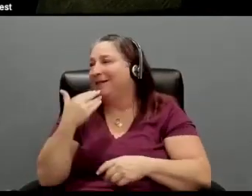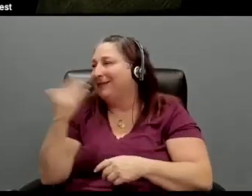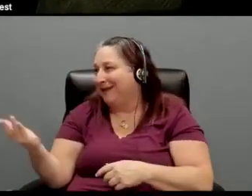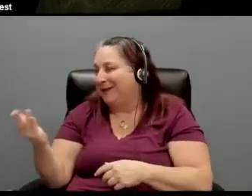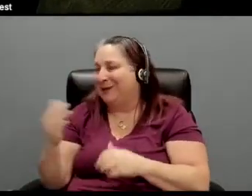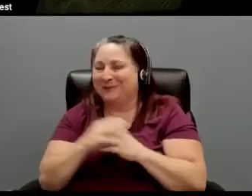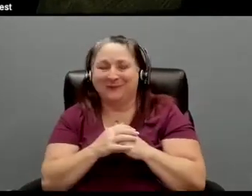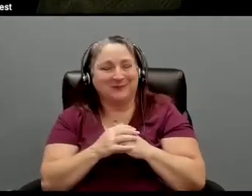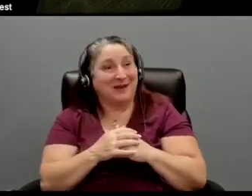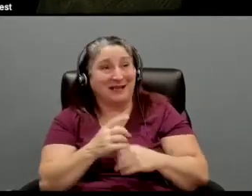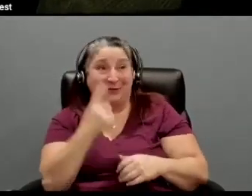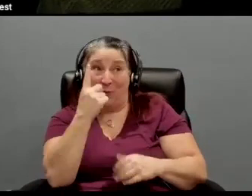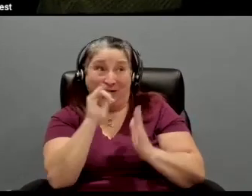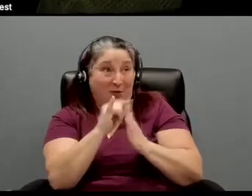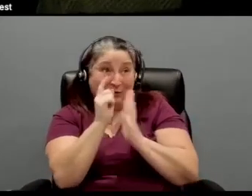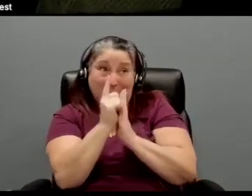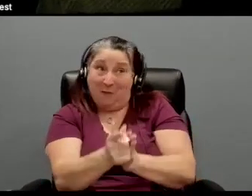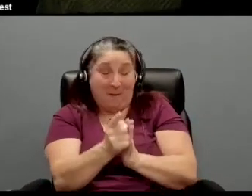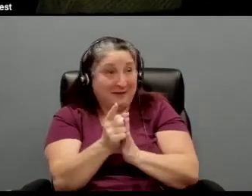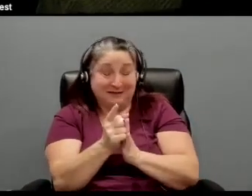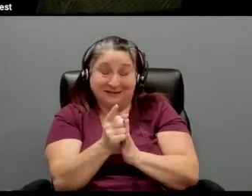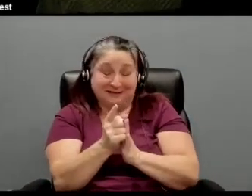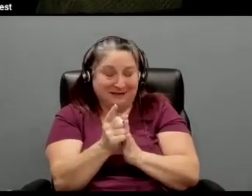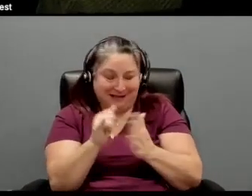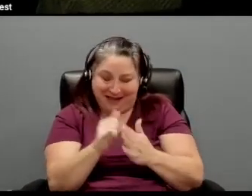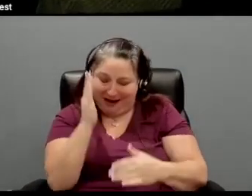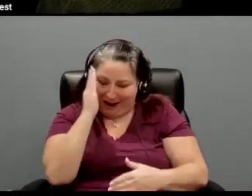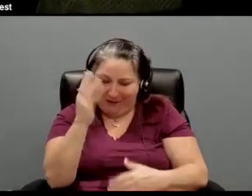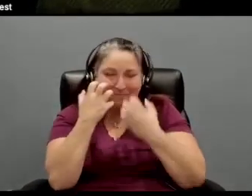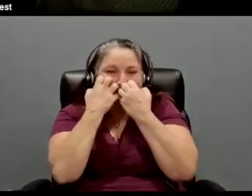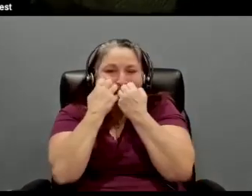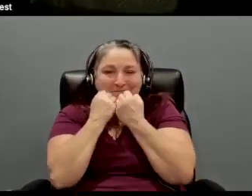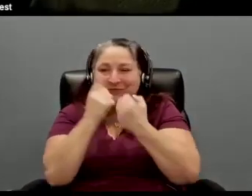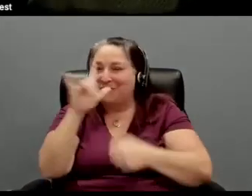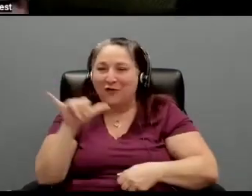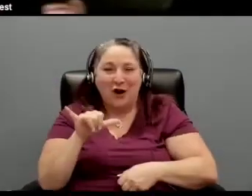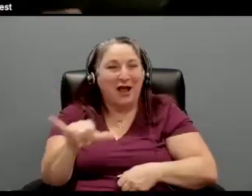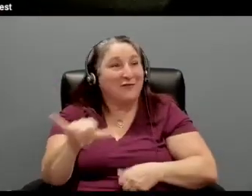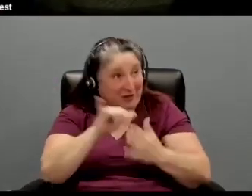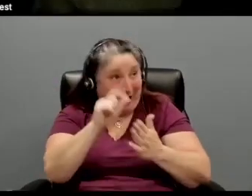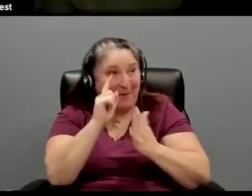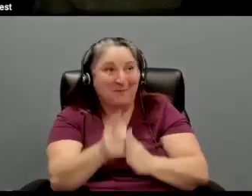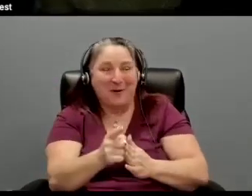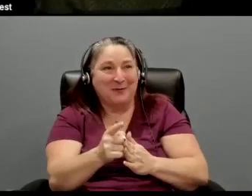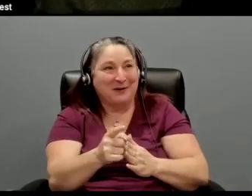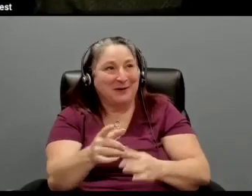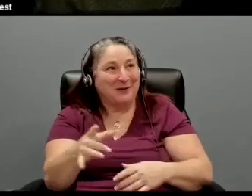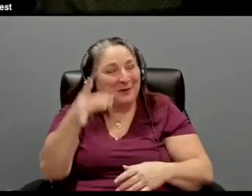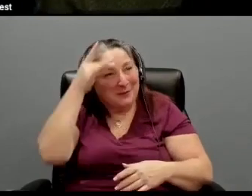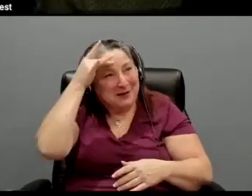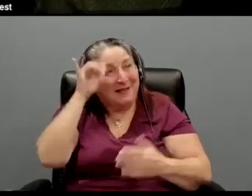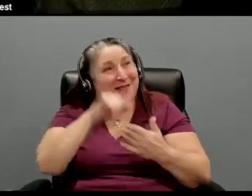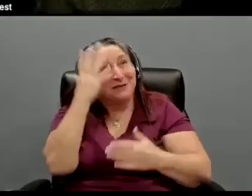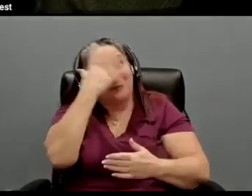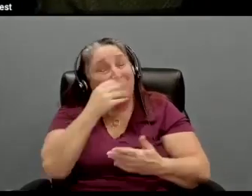is definitely one of those moments that I will always cherish even just having that moment. And I'm, that's the beauty of film